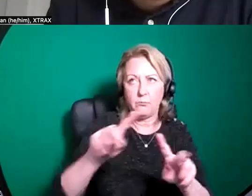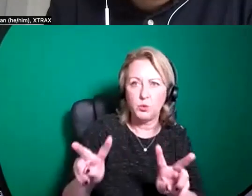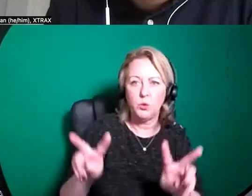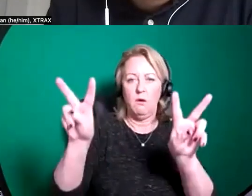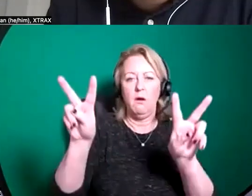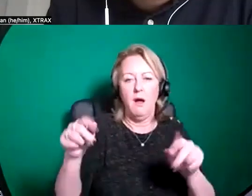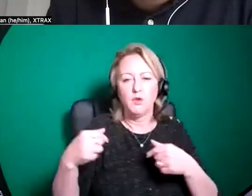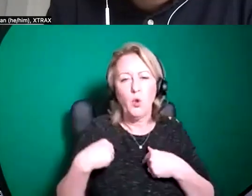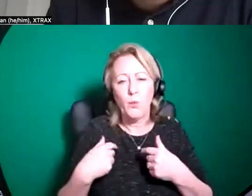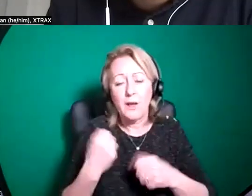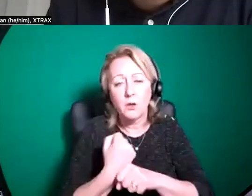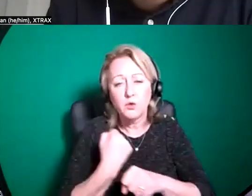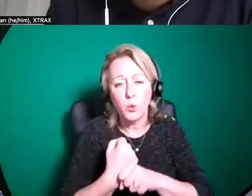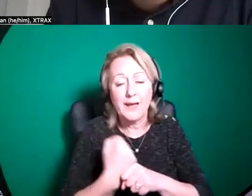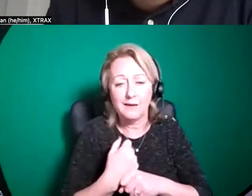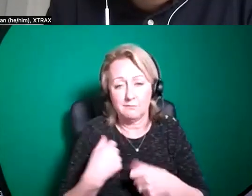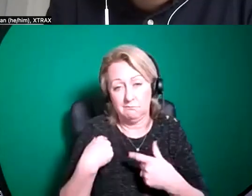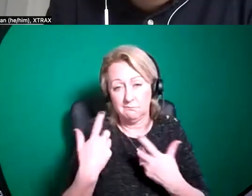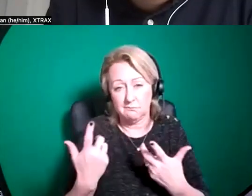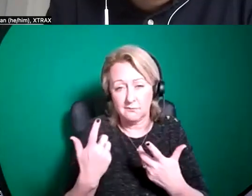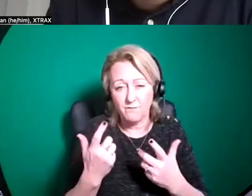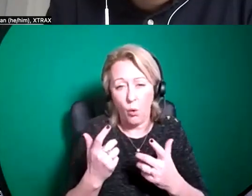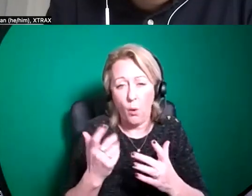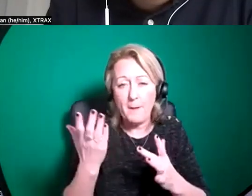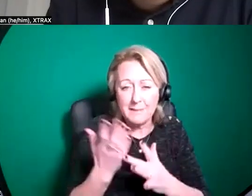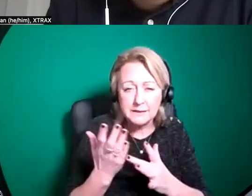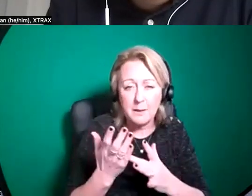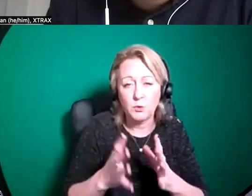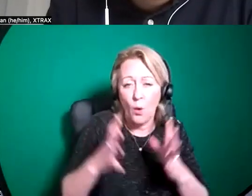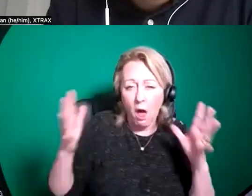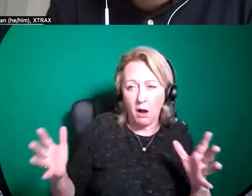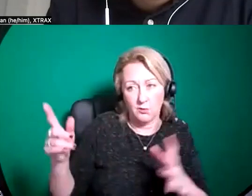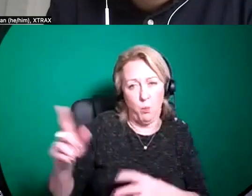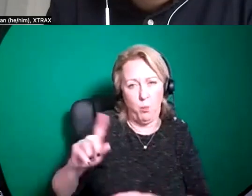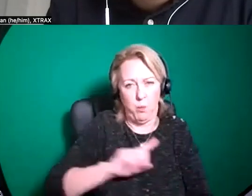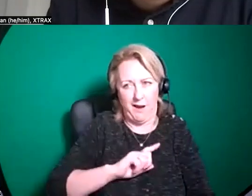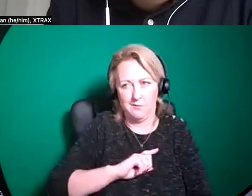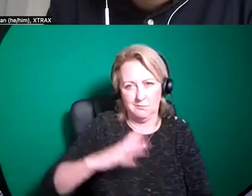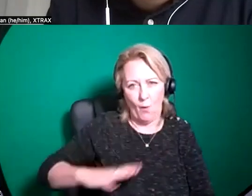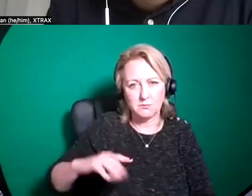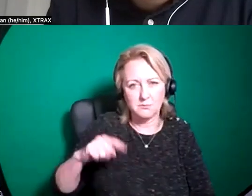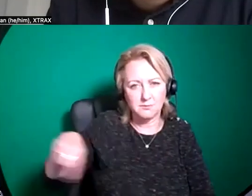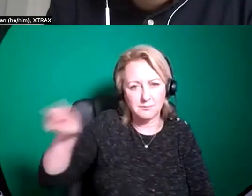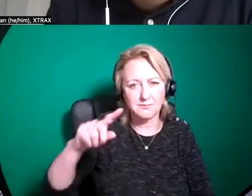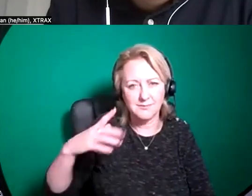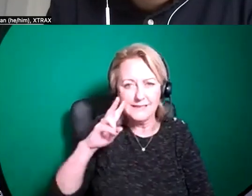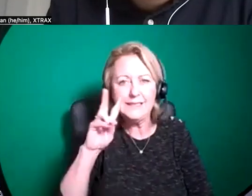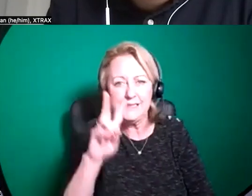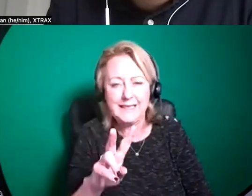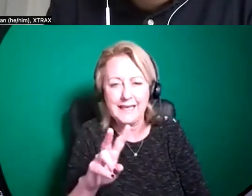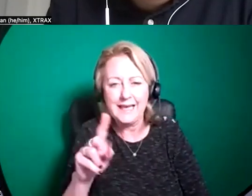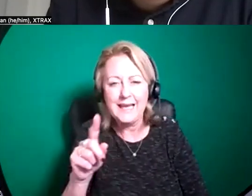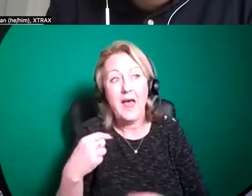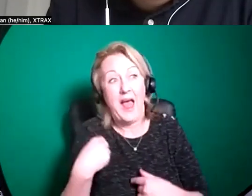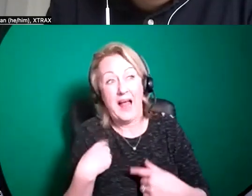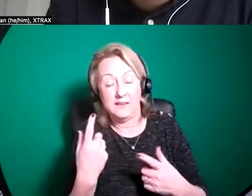to large scale work because our audiences there's still a demand for it and especially post-covid to get things get things out there which people